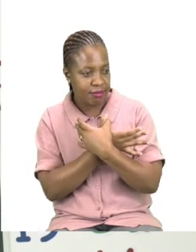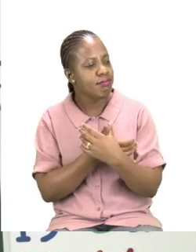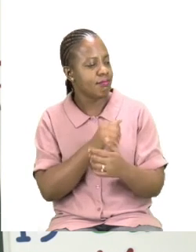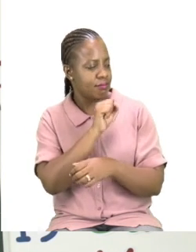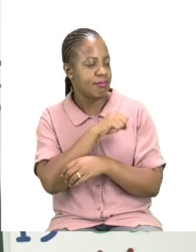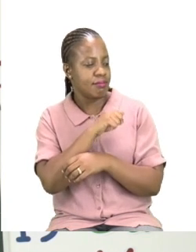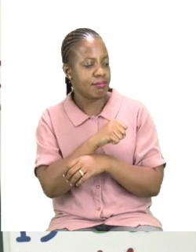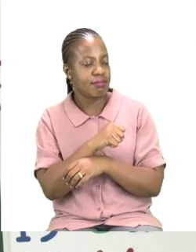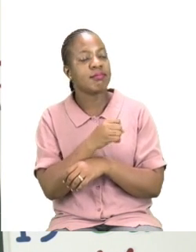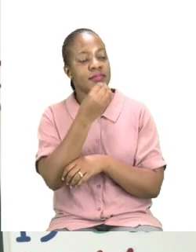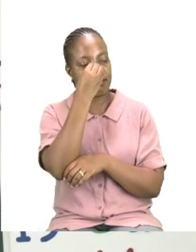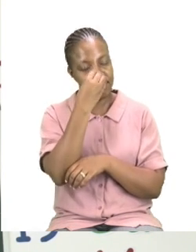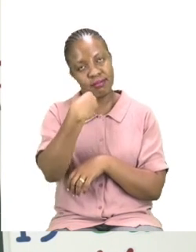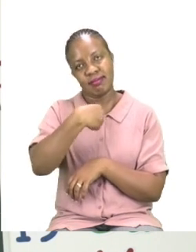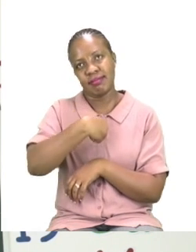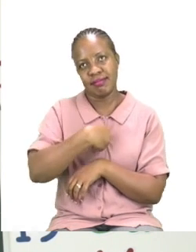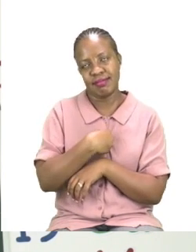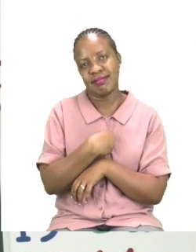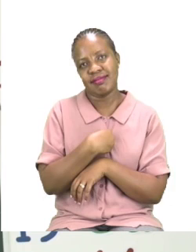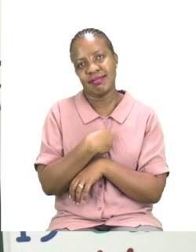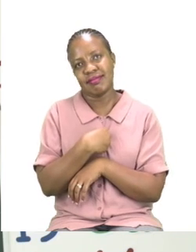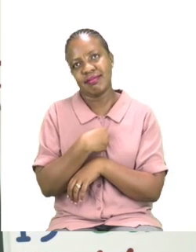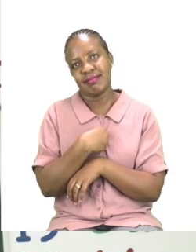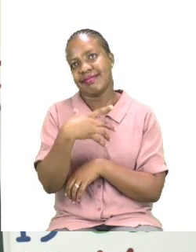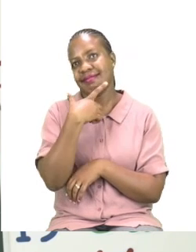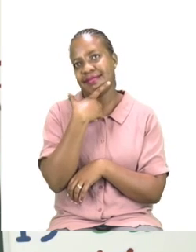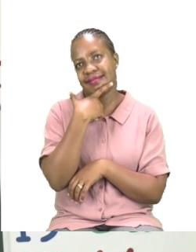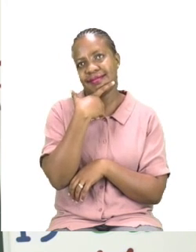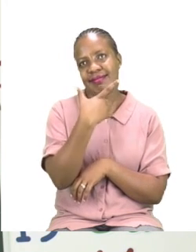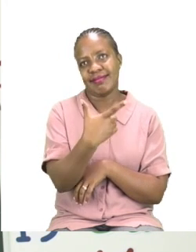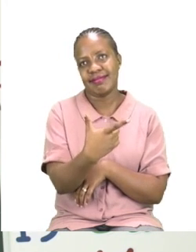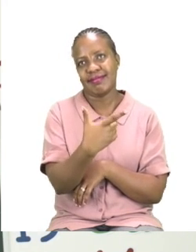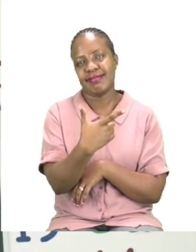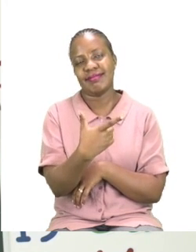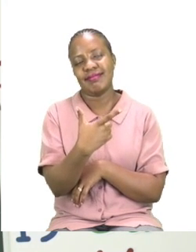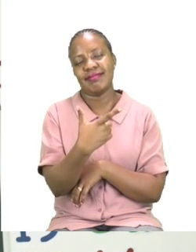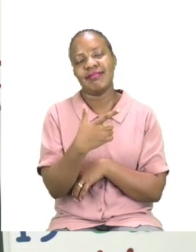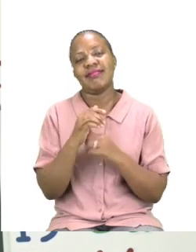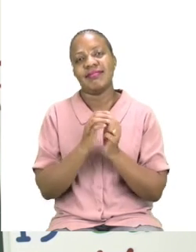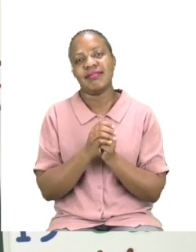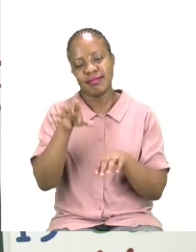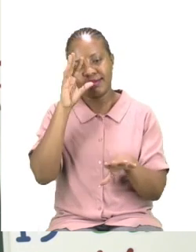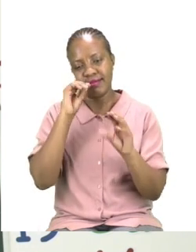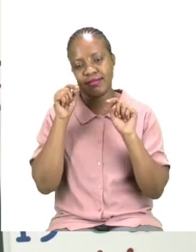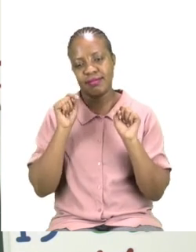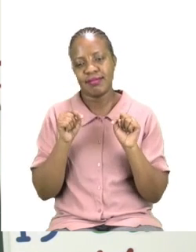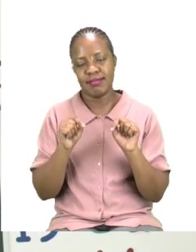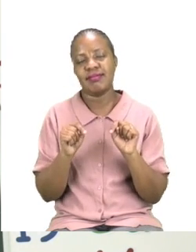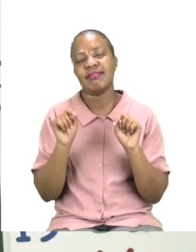from Zoshi and I, we would like to say thank you for joining us today and goodbye.